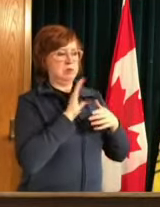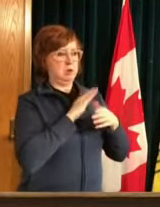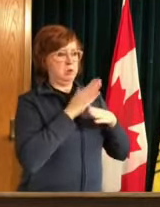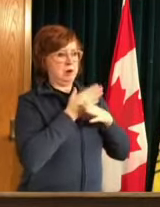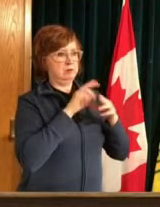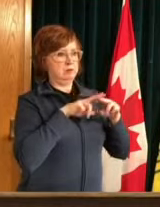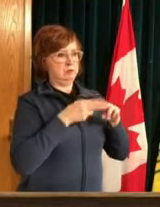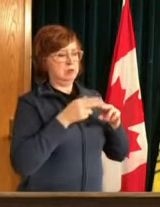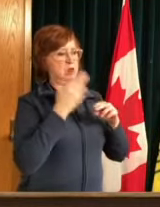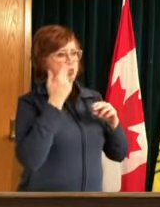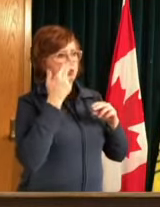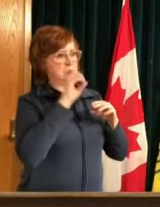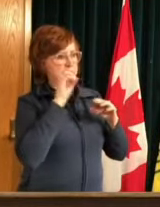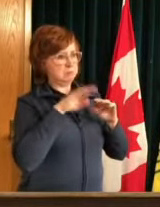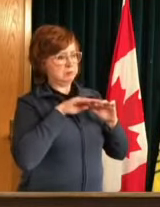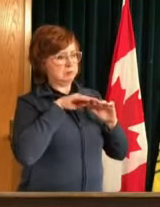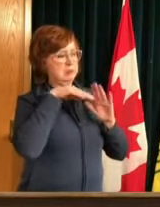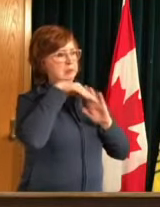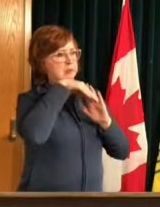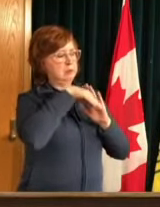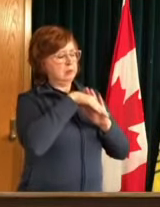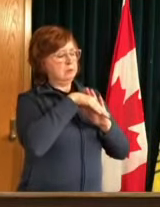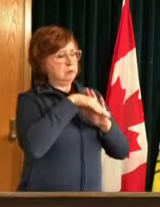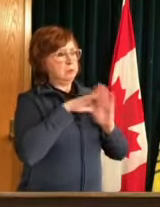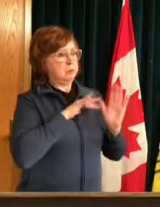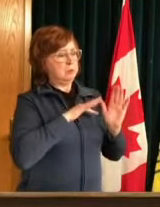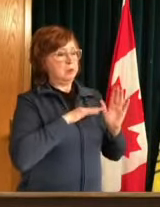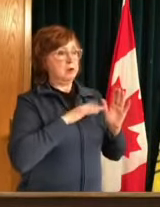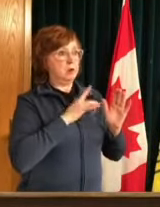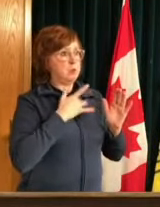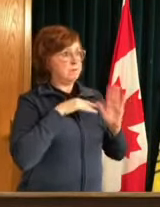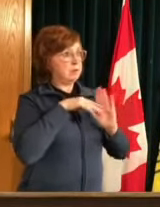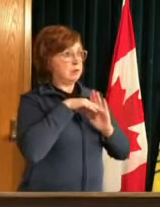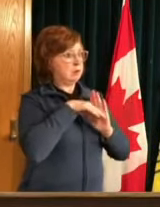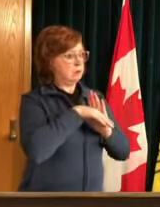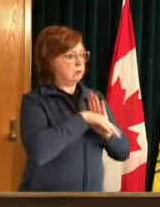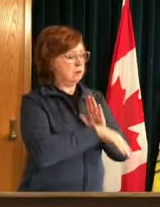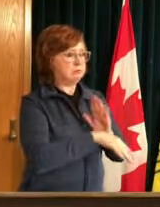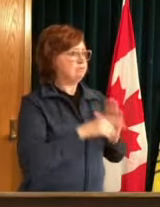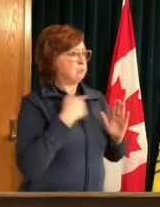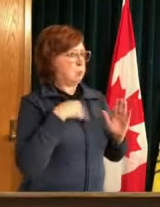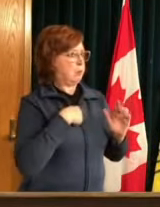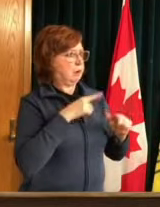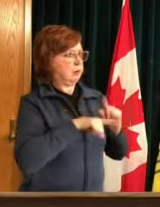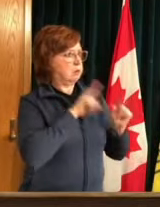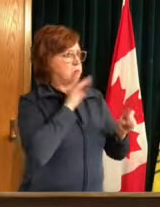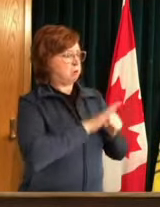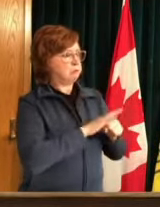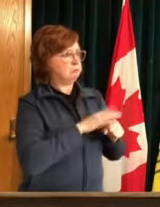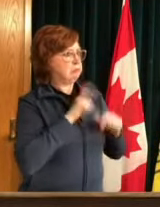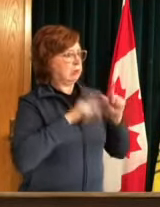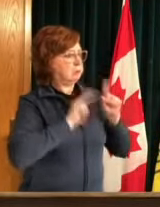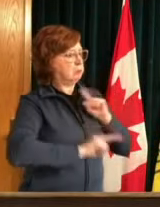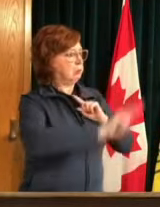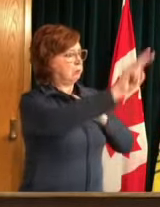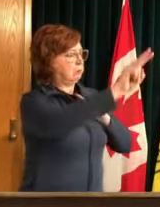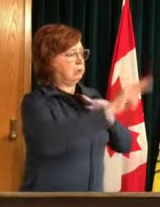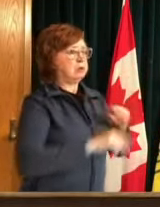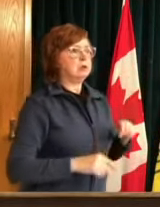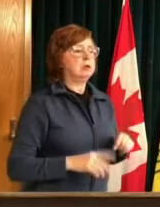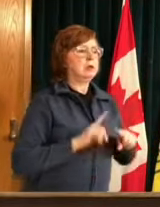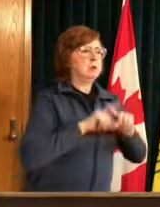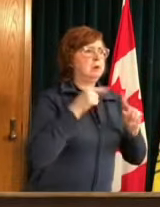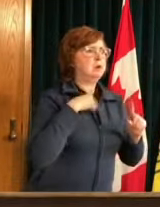i i think uh should we consider uh that a trend but it does is an indication that the the measures that we have in regina in place